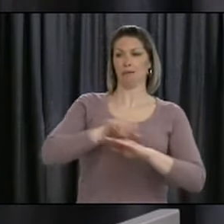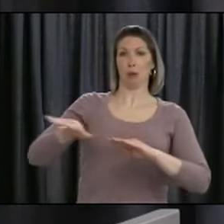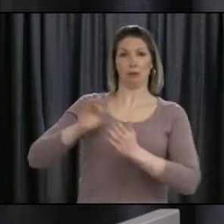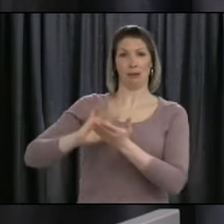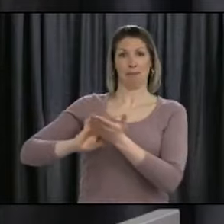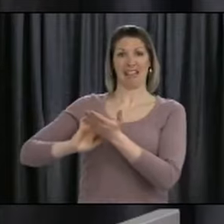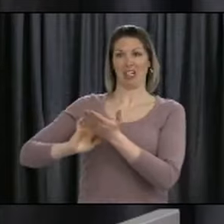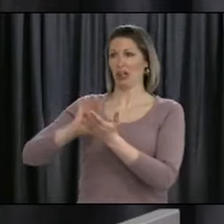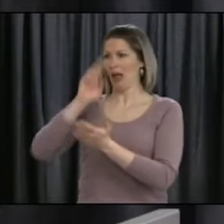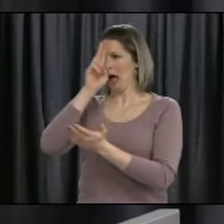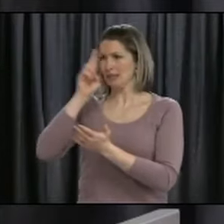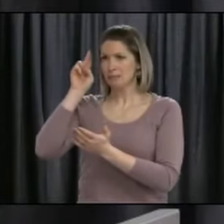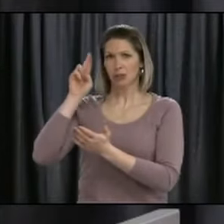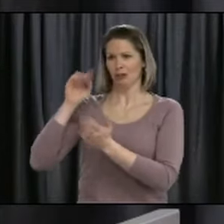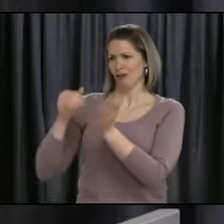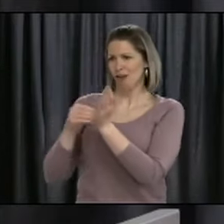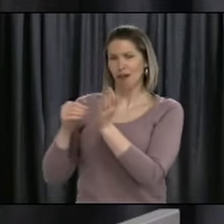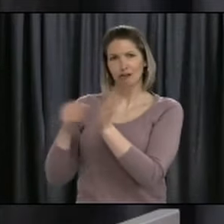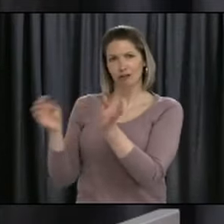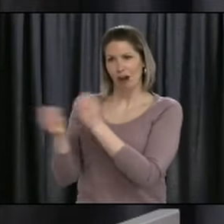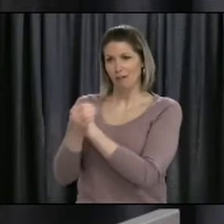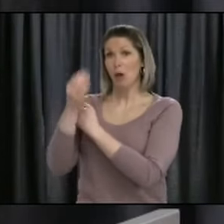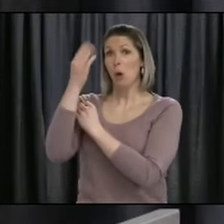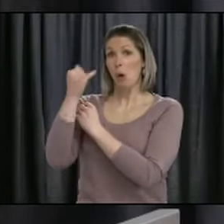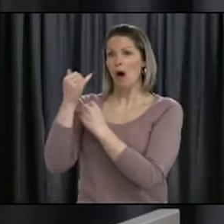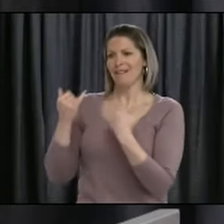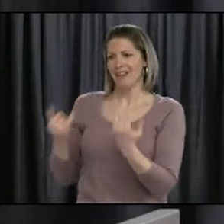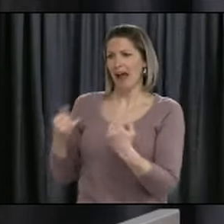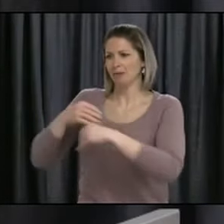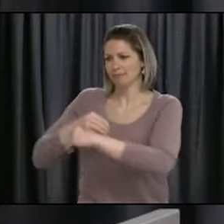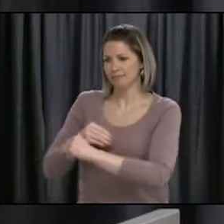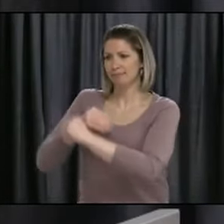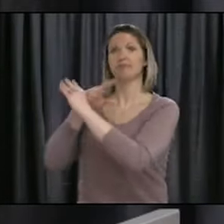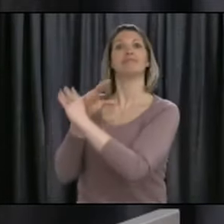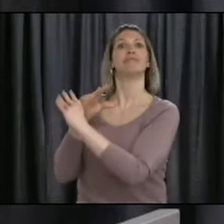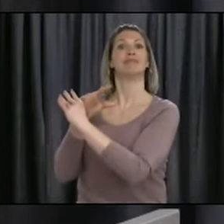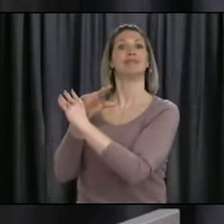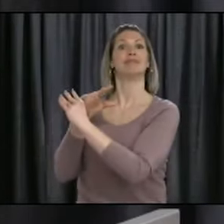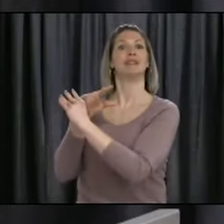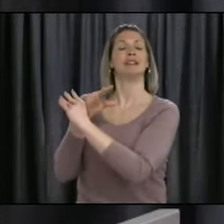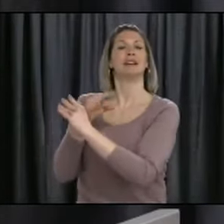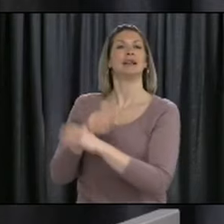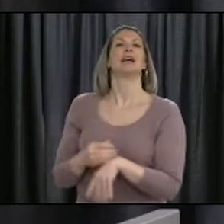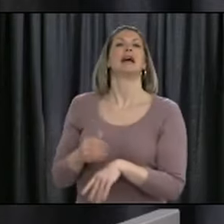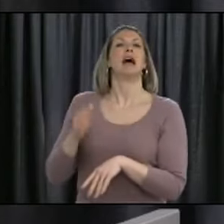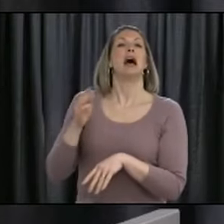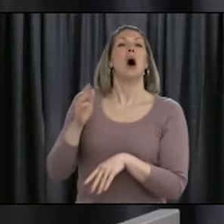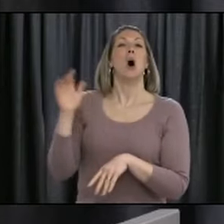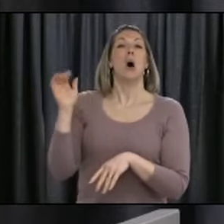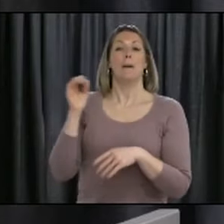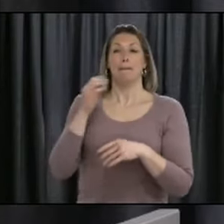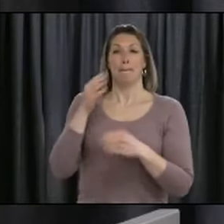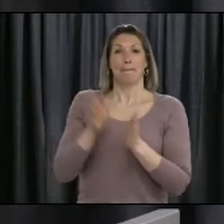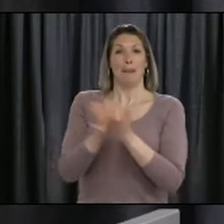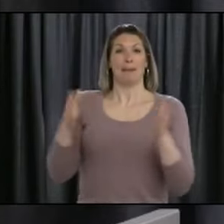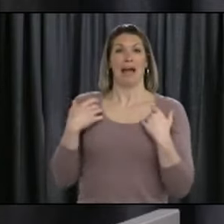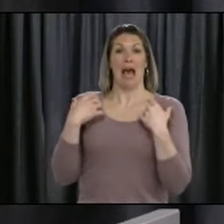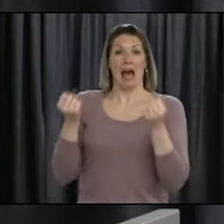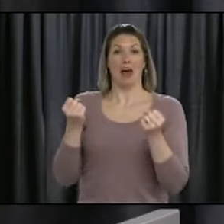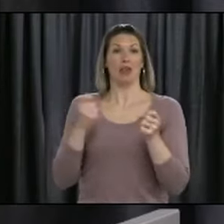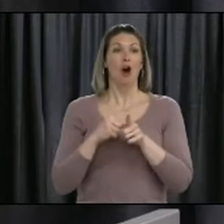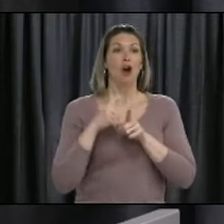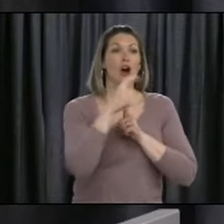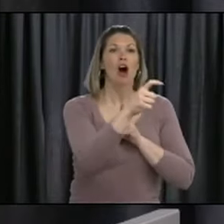challenges 811 have had when people don't answer their phone when their public health call them back. I've now had comments from